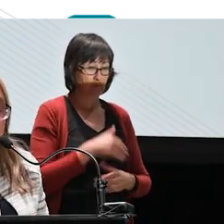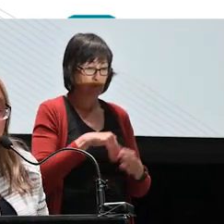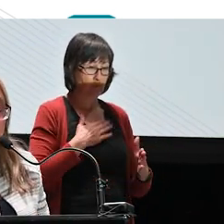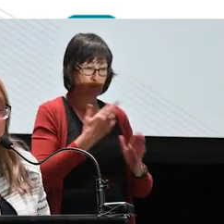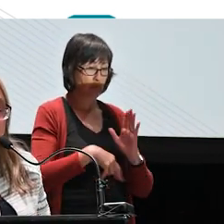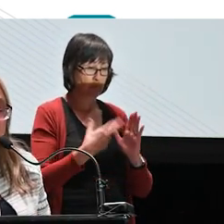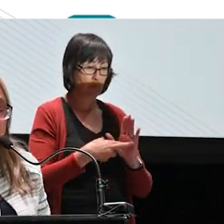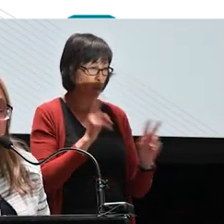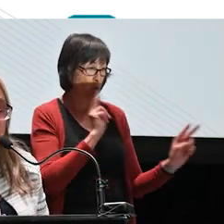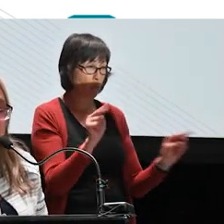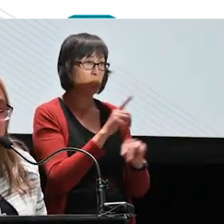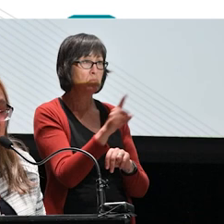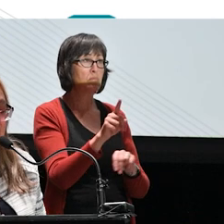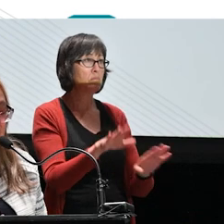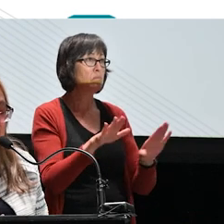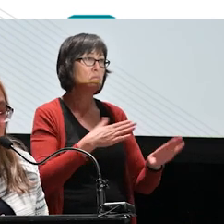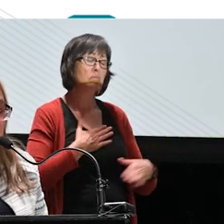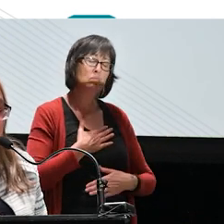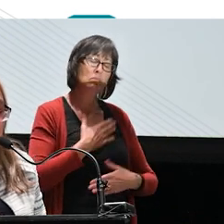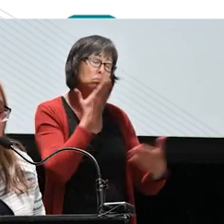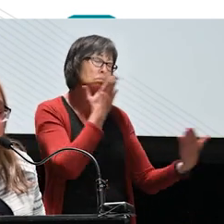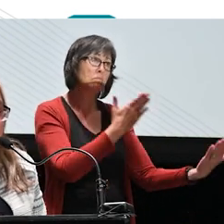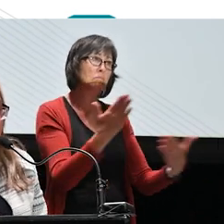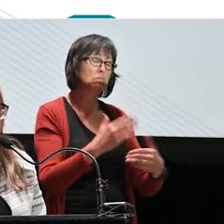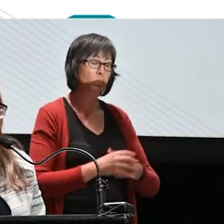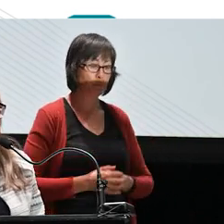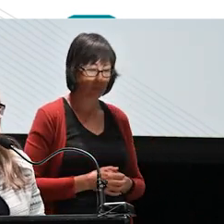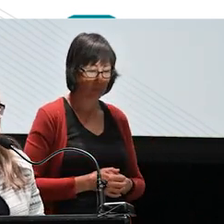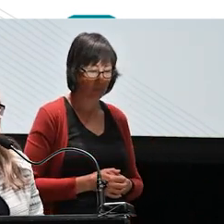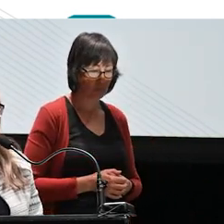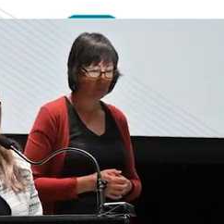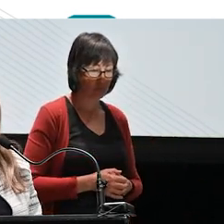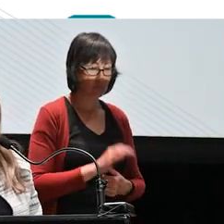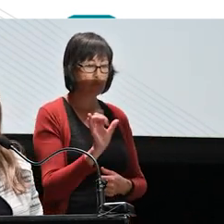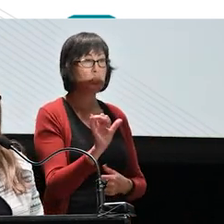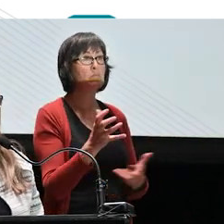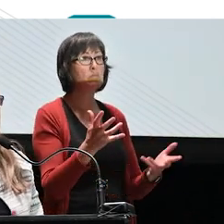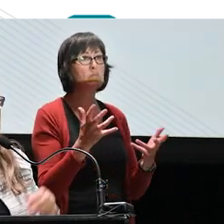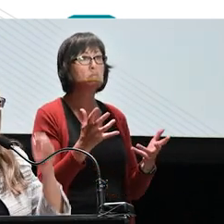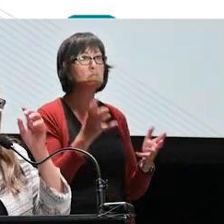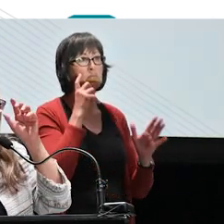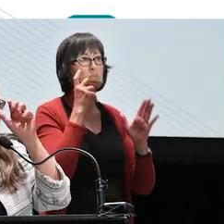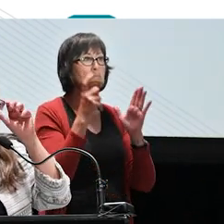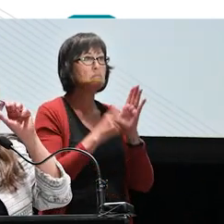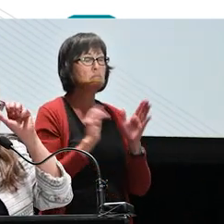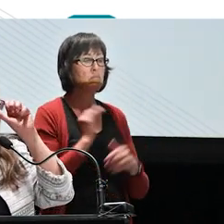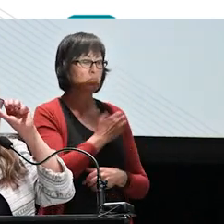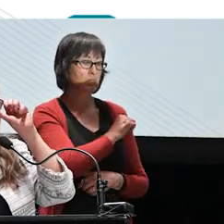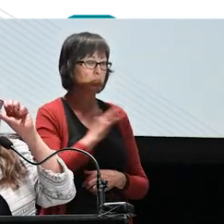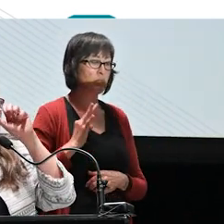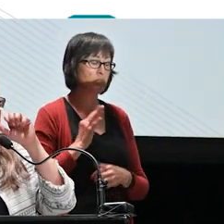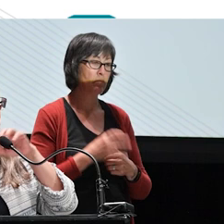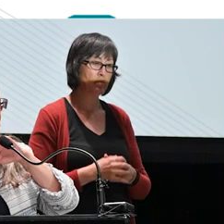just incredible, and I, and I'm, so thankful to all of you. Um, I also wanted to just acknowledge our staff team.